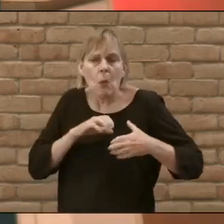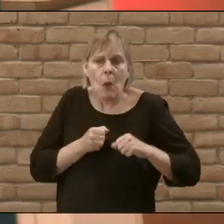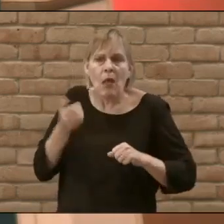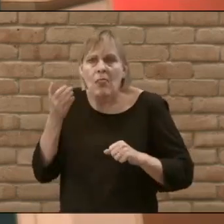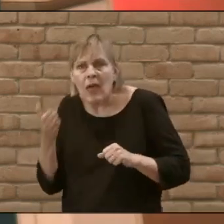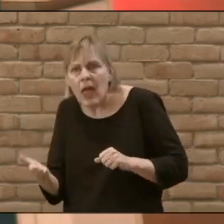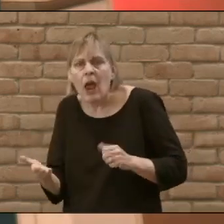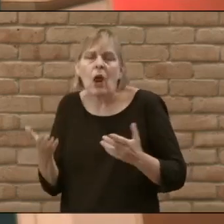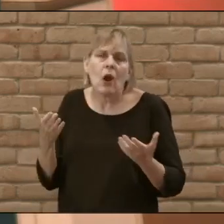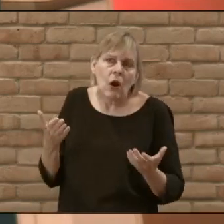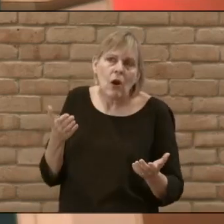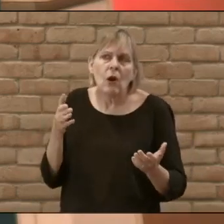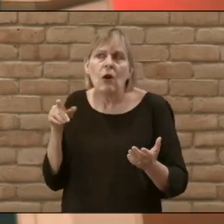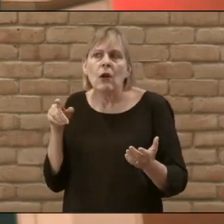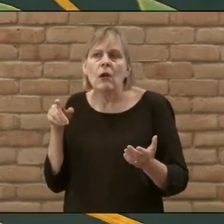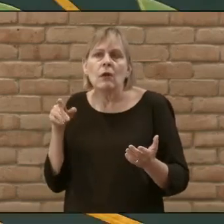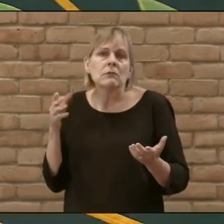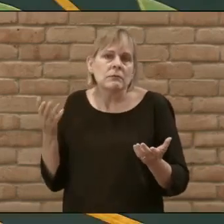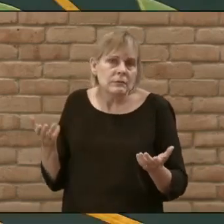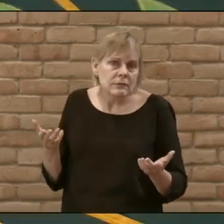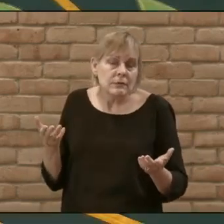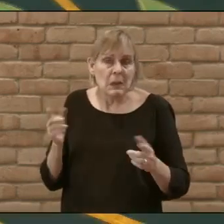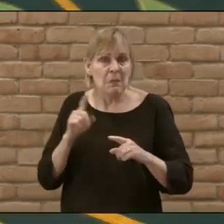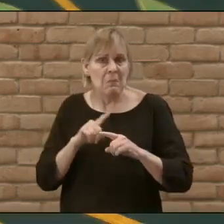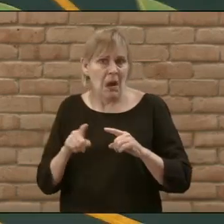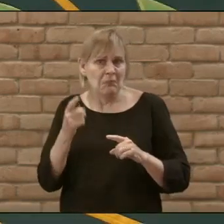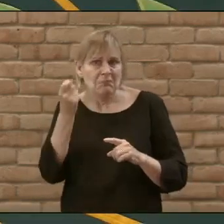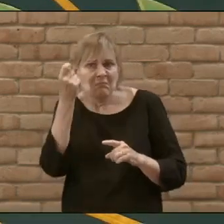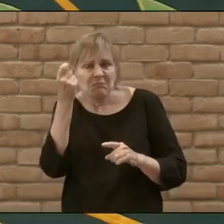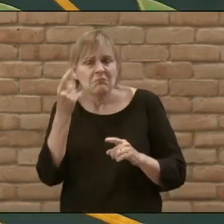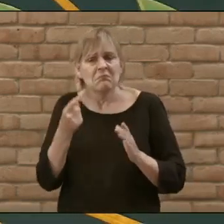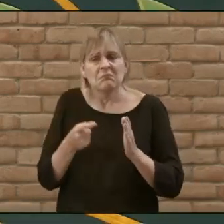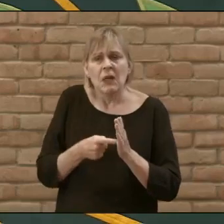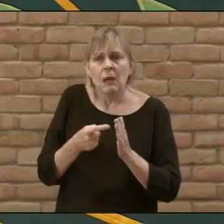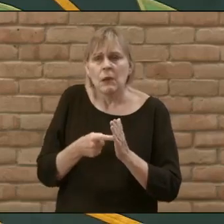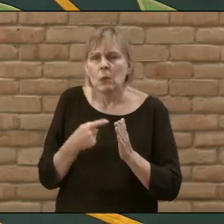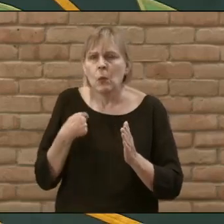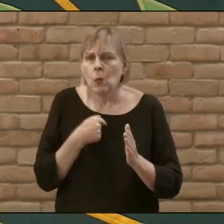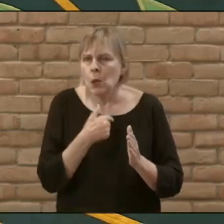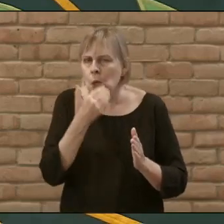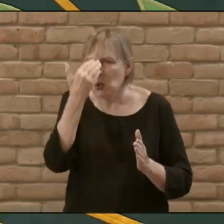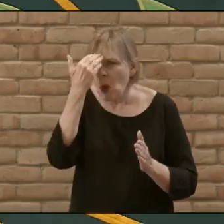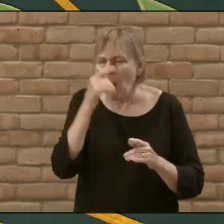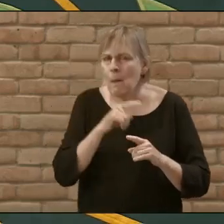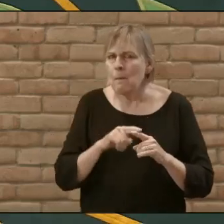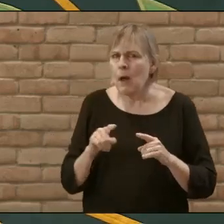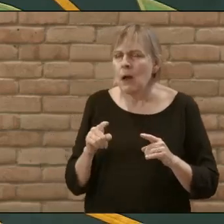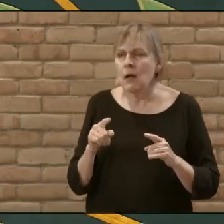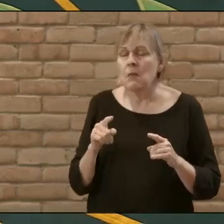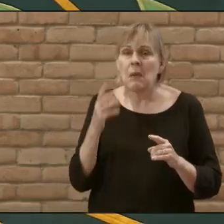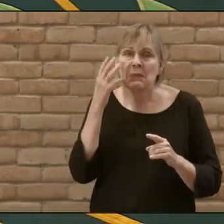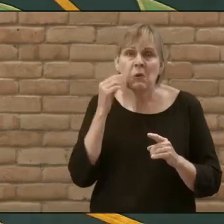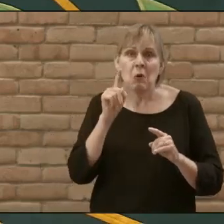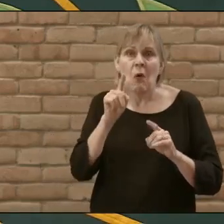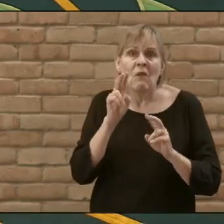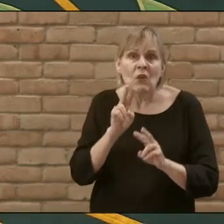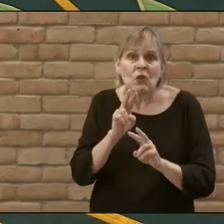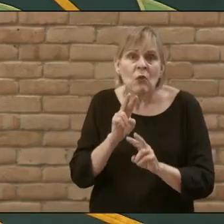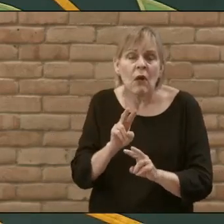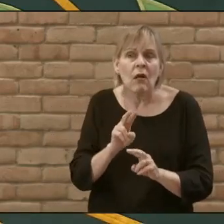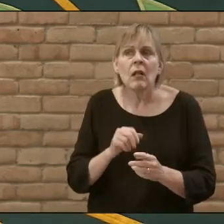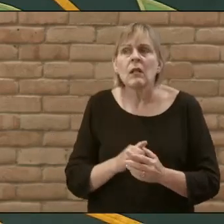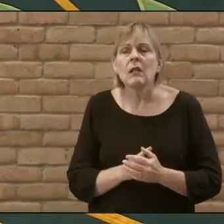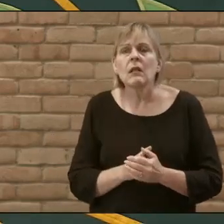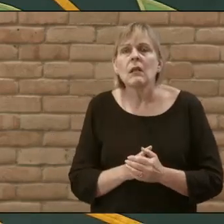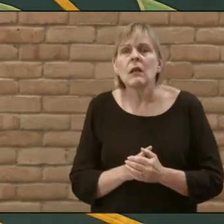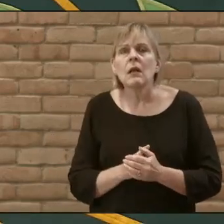room in his house outside of his home but you know sometimes maybe you've had this experience when you're at a funeral and